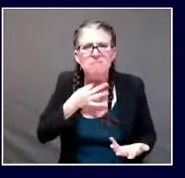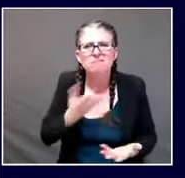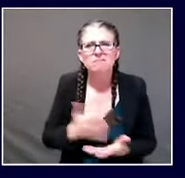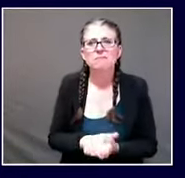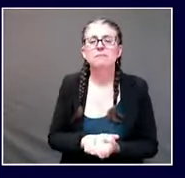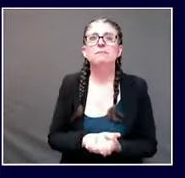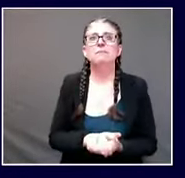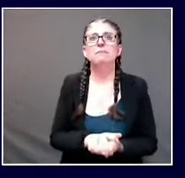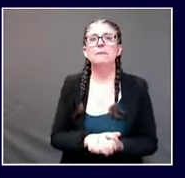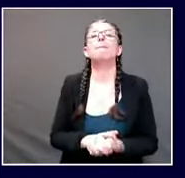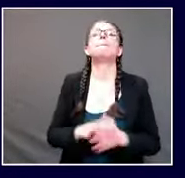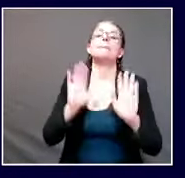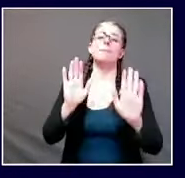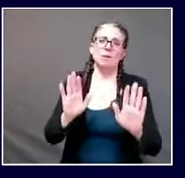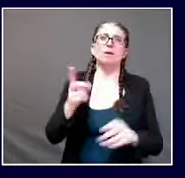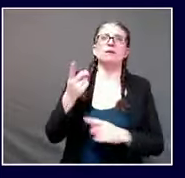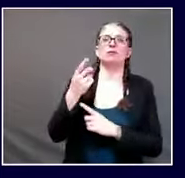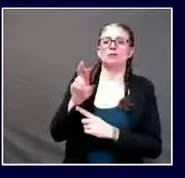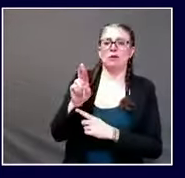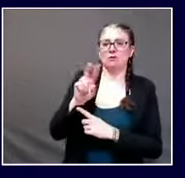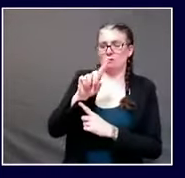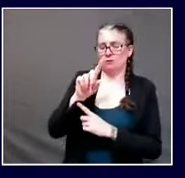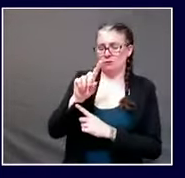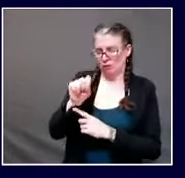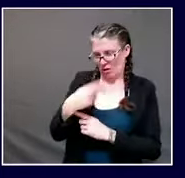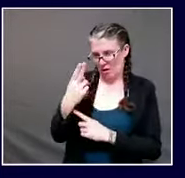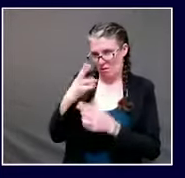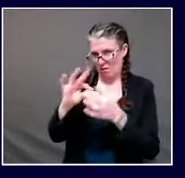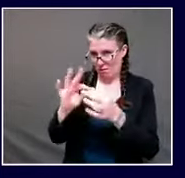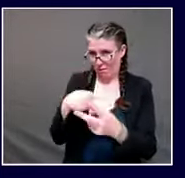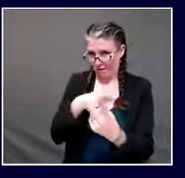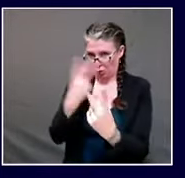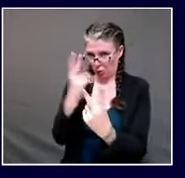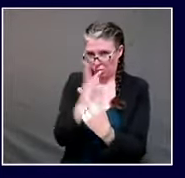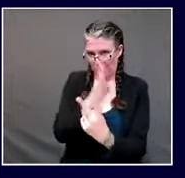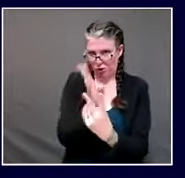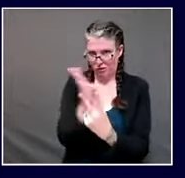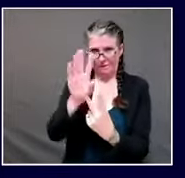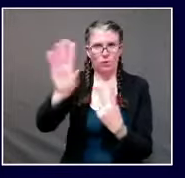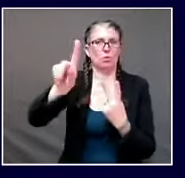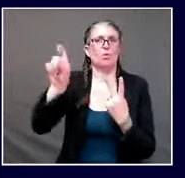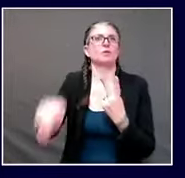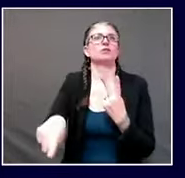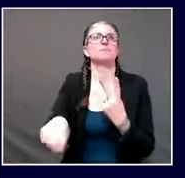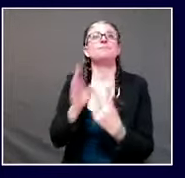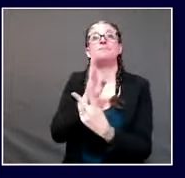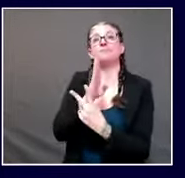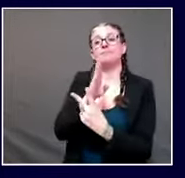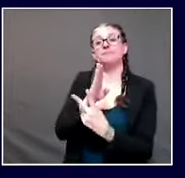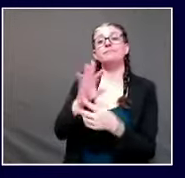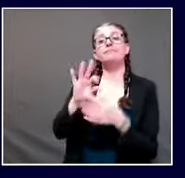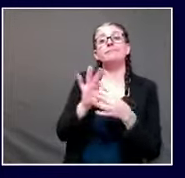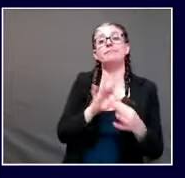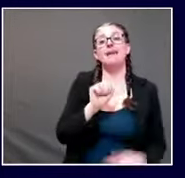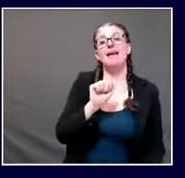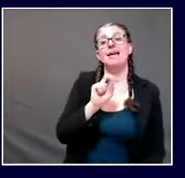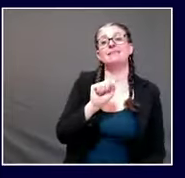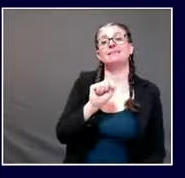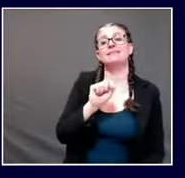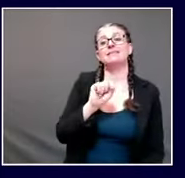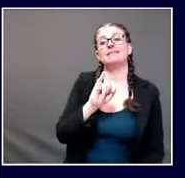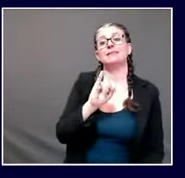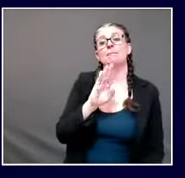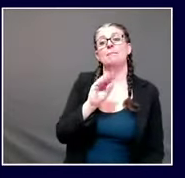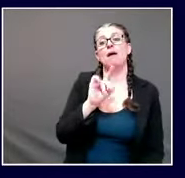part is uh which is around antibodies and what they are antibodies are proteins that our